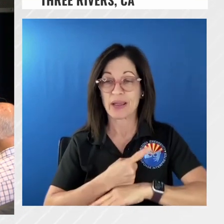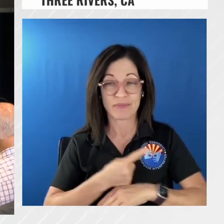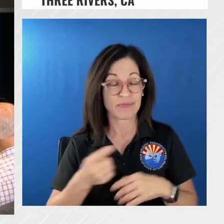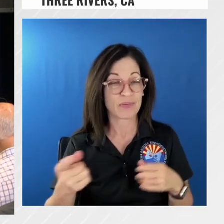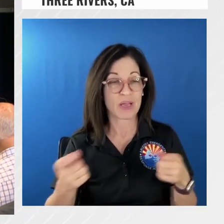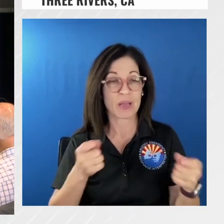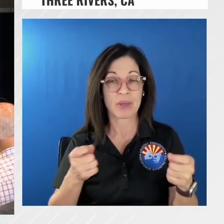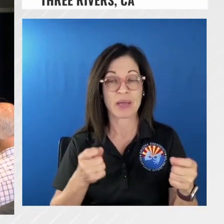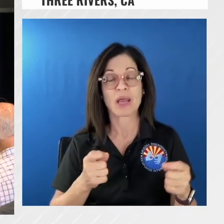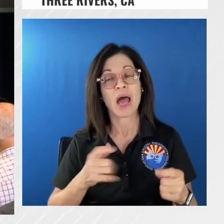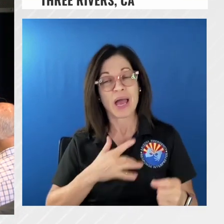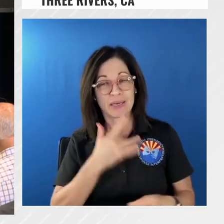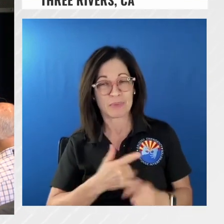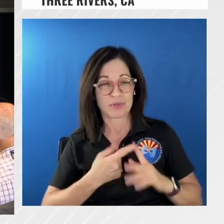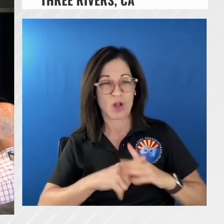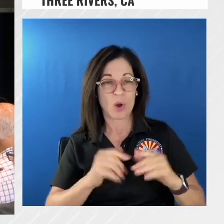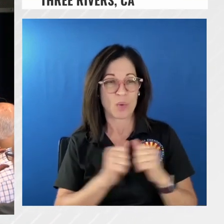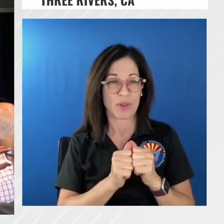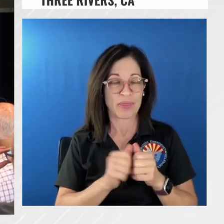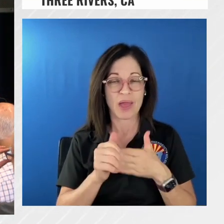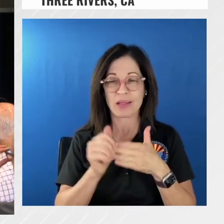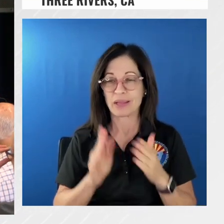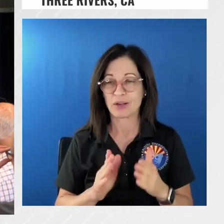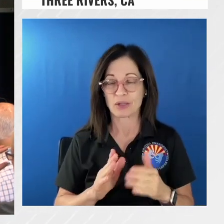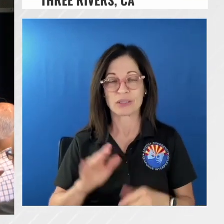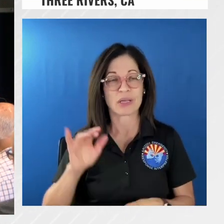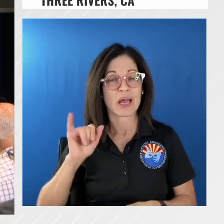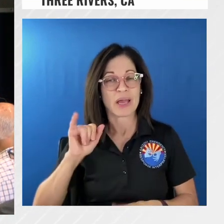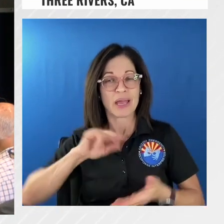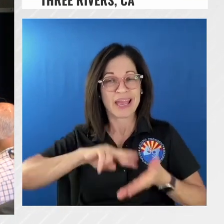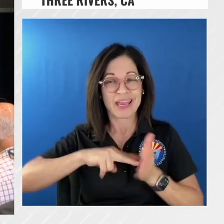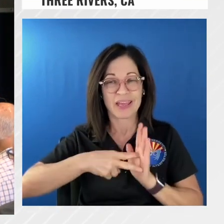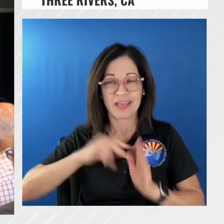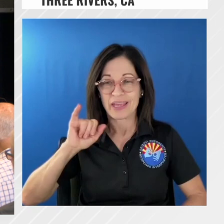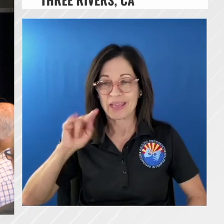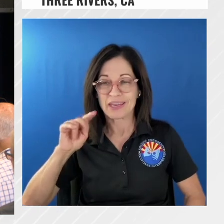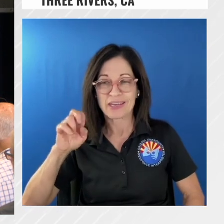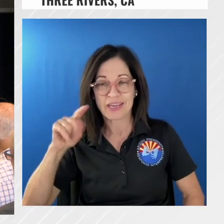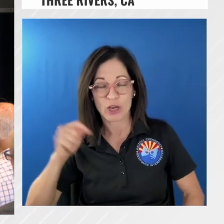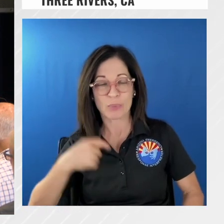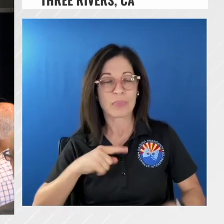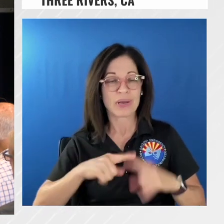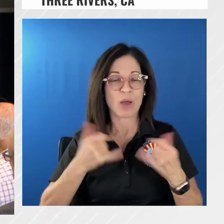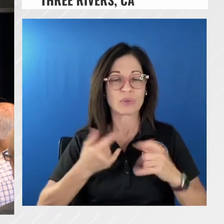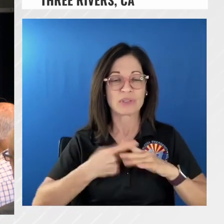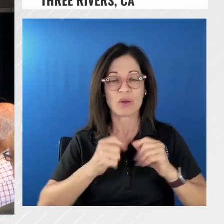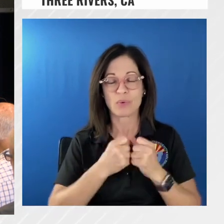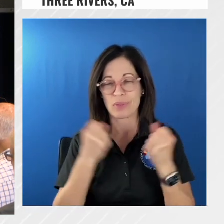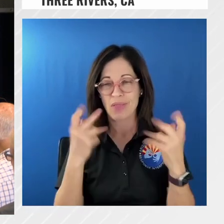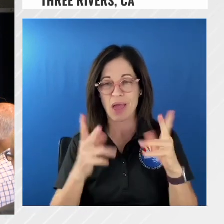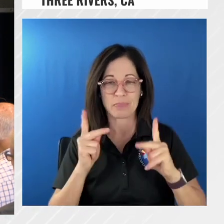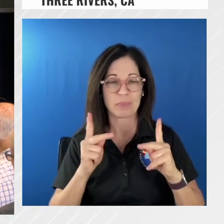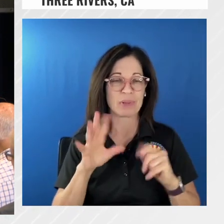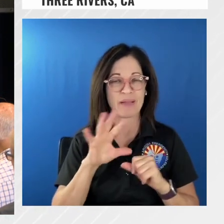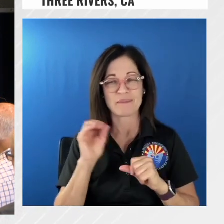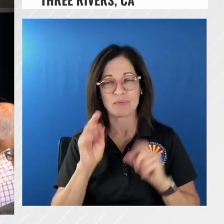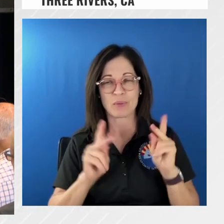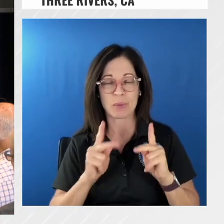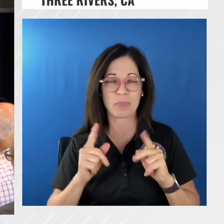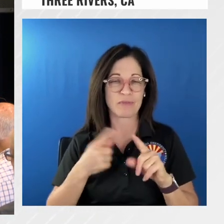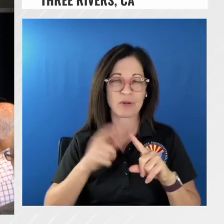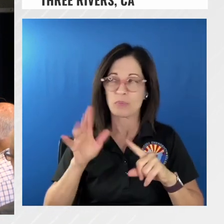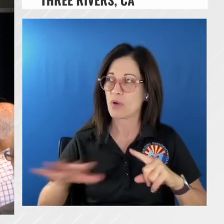with the team we come with a team about 150 folks scattered throughout california you know array of experience from public